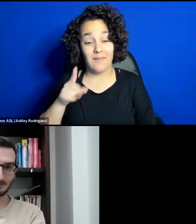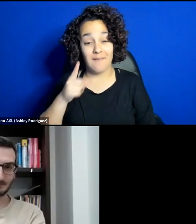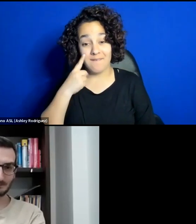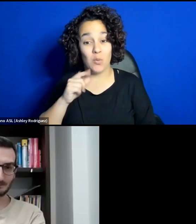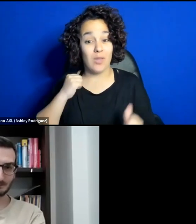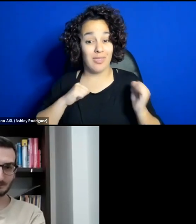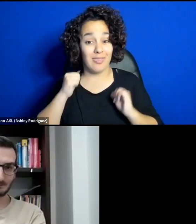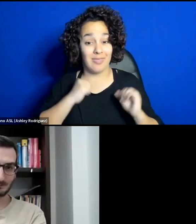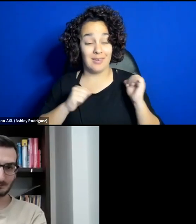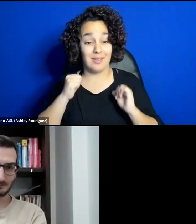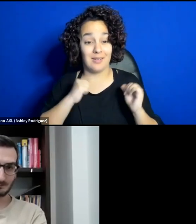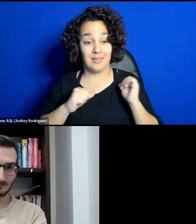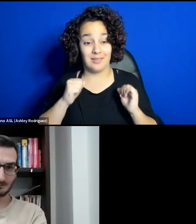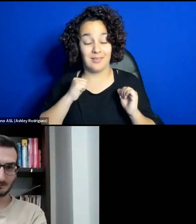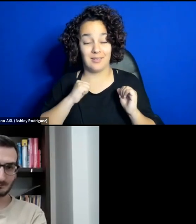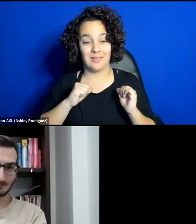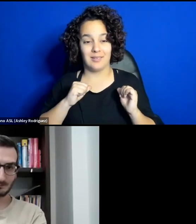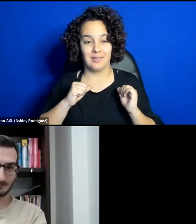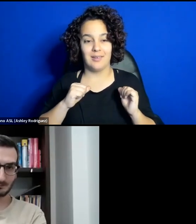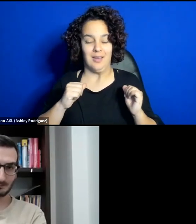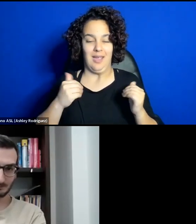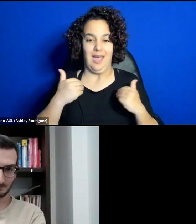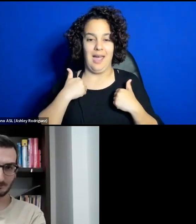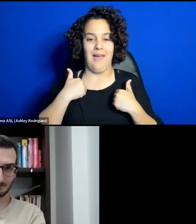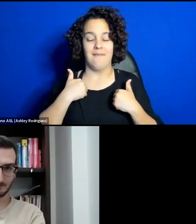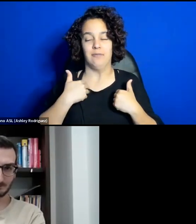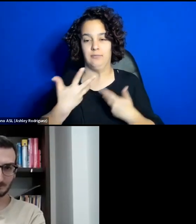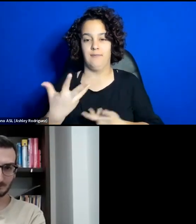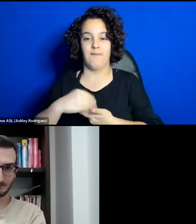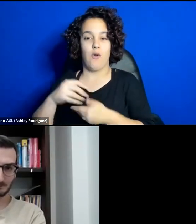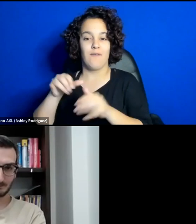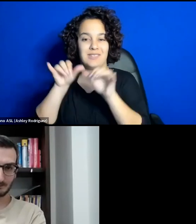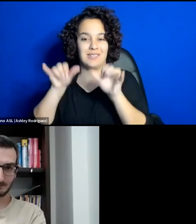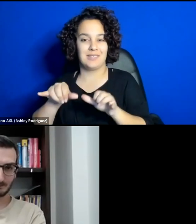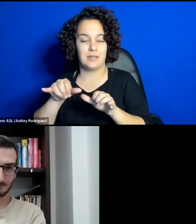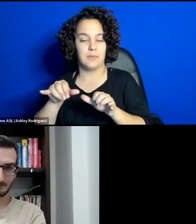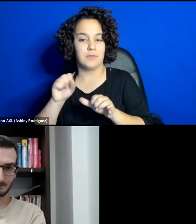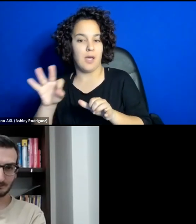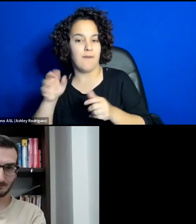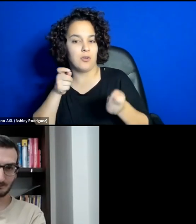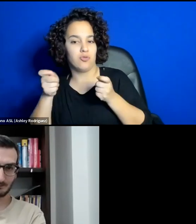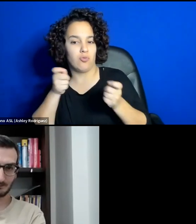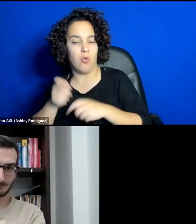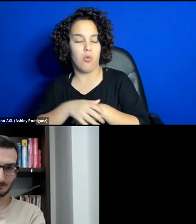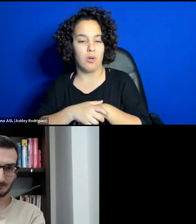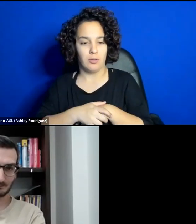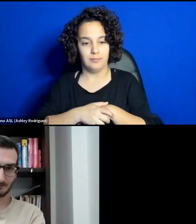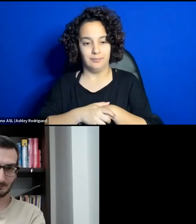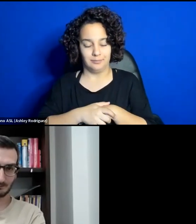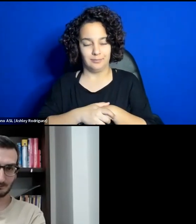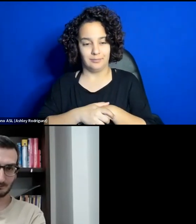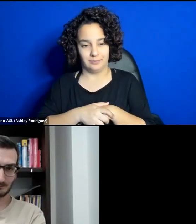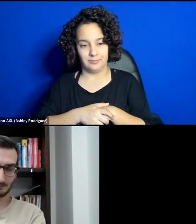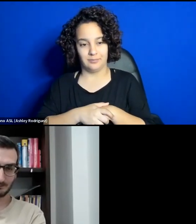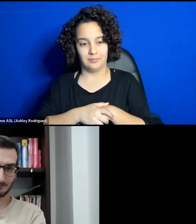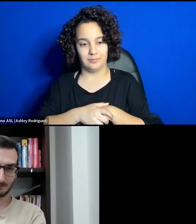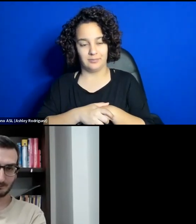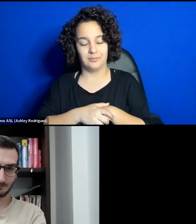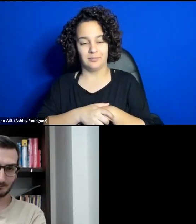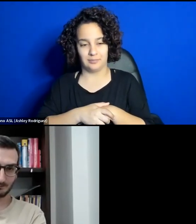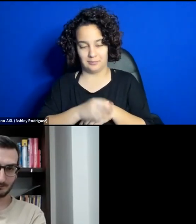theatre enmeshed in, you know, systems of control, financial problems, the crippling economic sanctions that